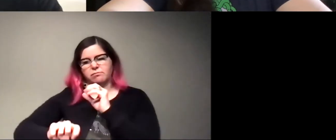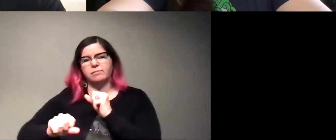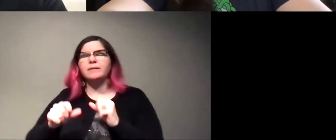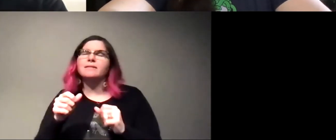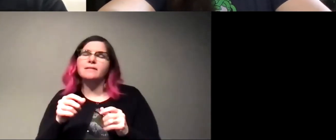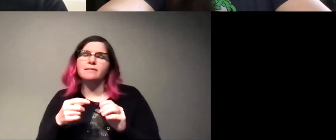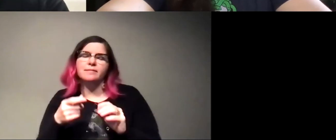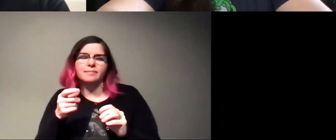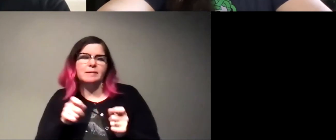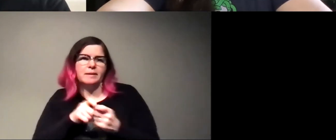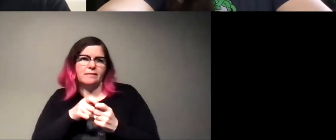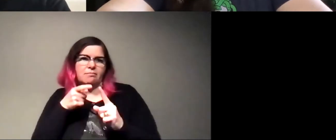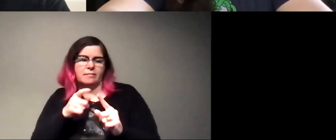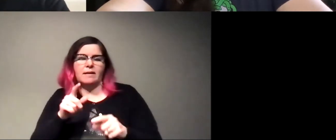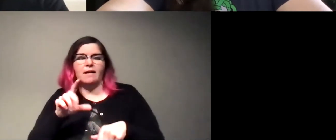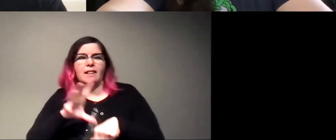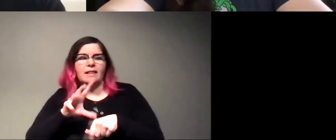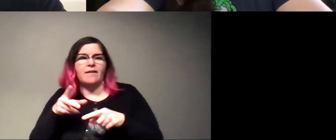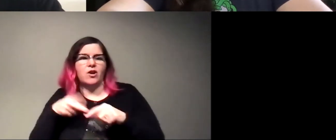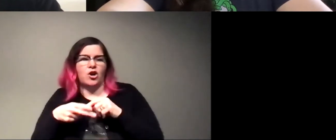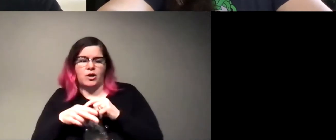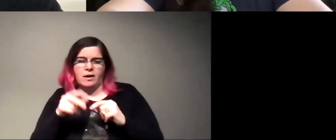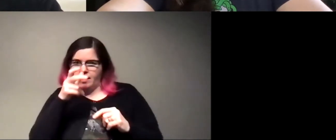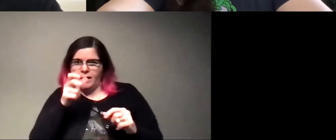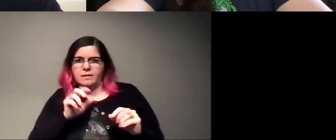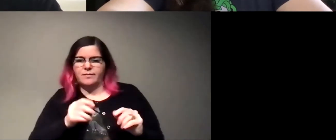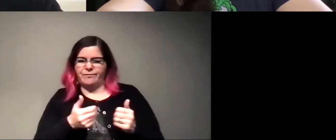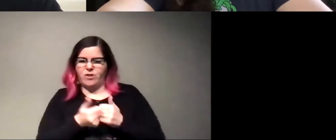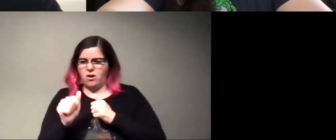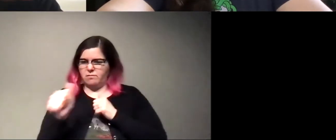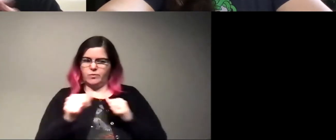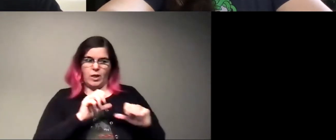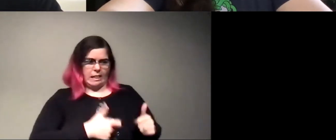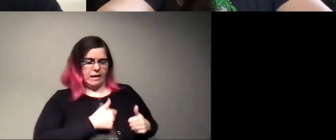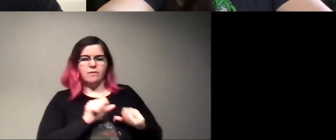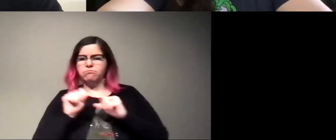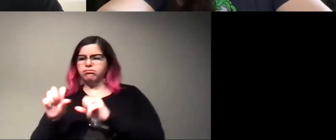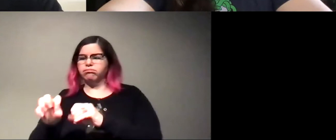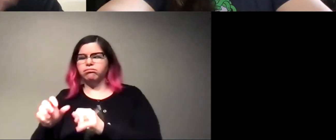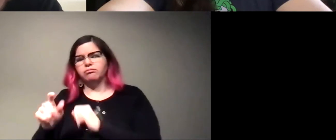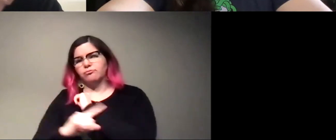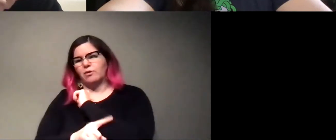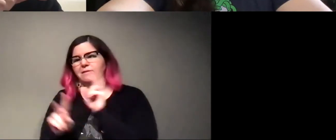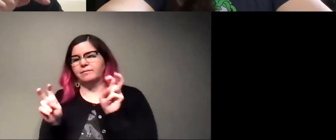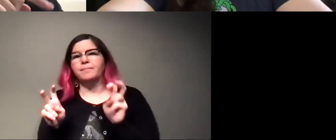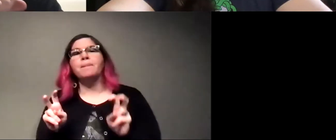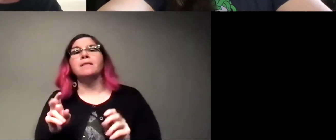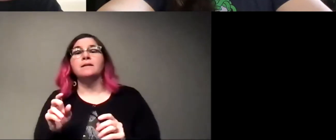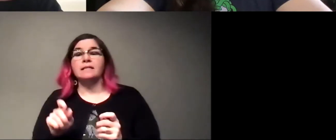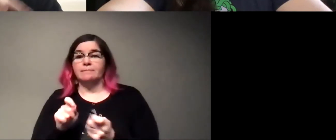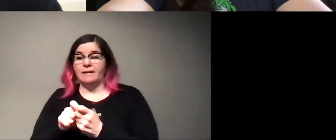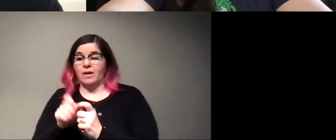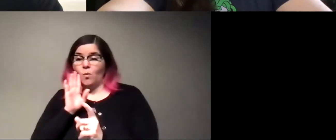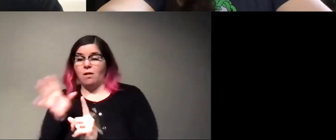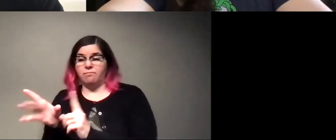ants, and they put them, you know, really far away from the colony. And there are certain species of zombie fungi that will infect the dead ants in these